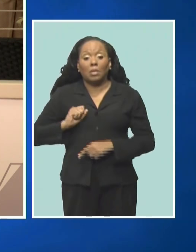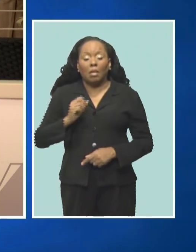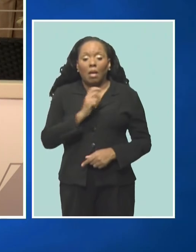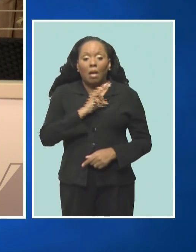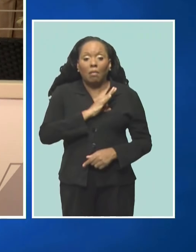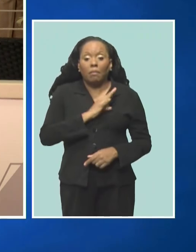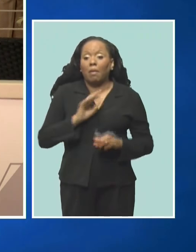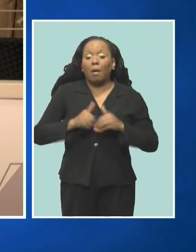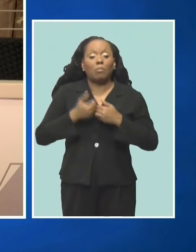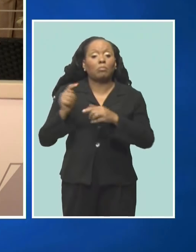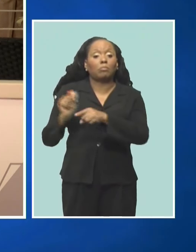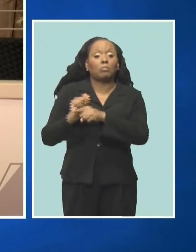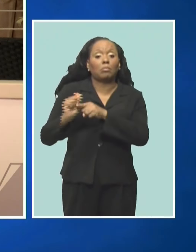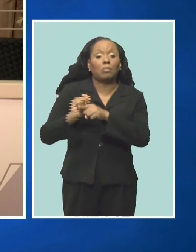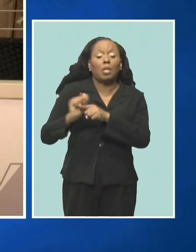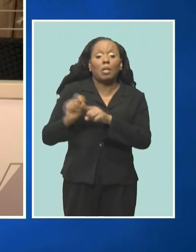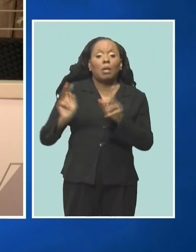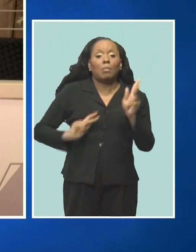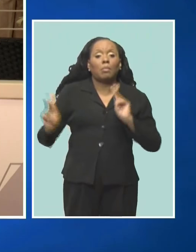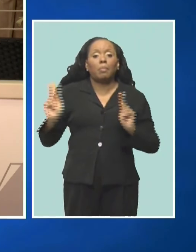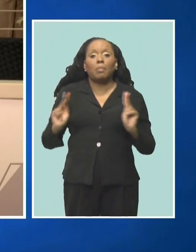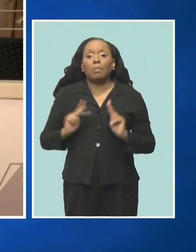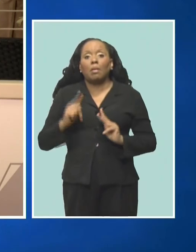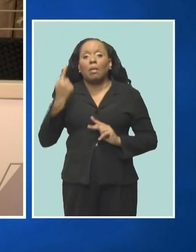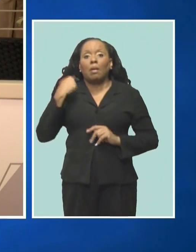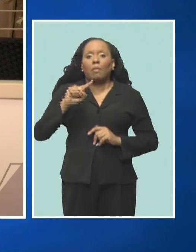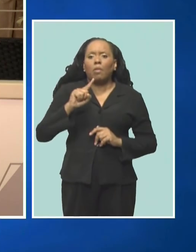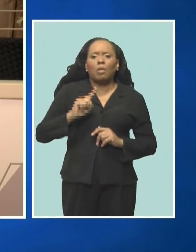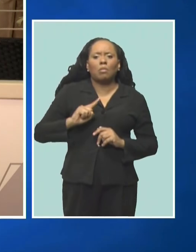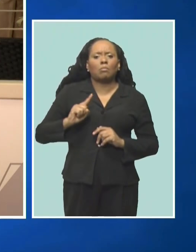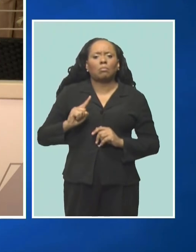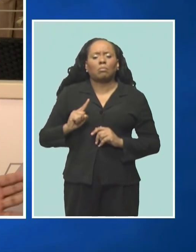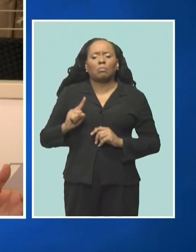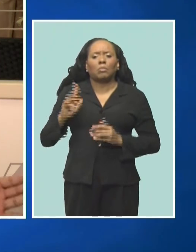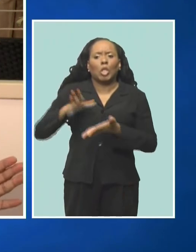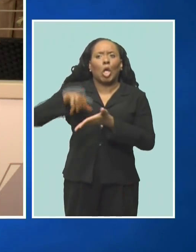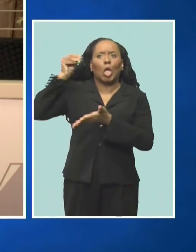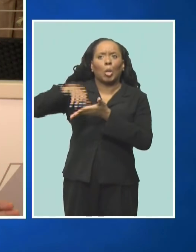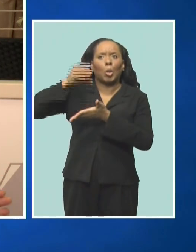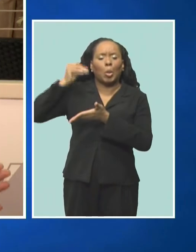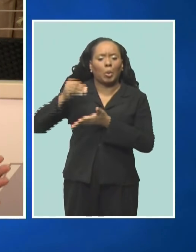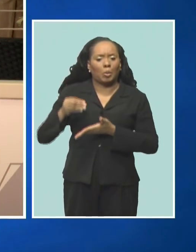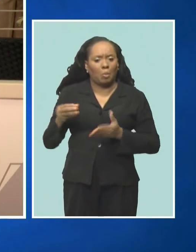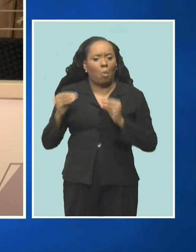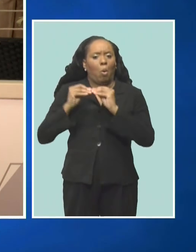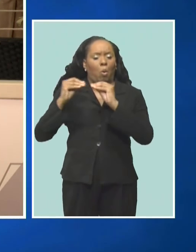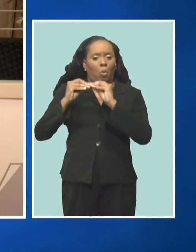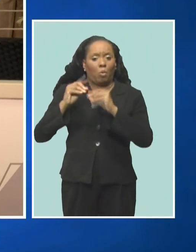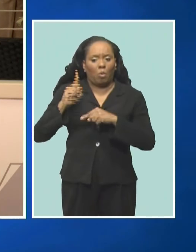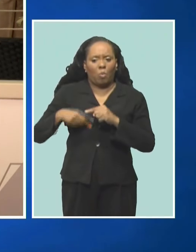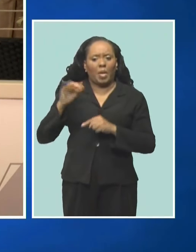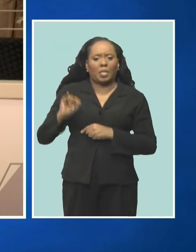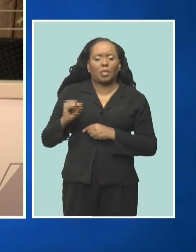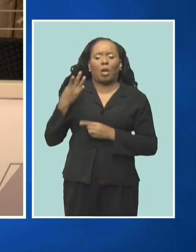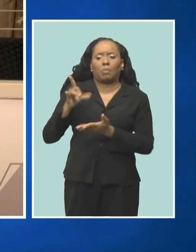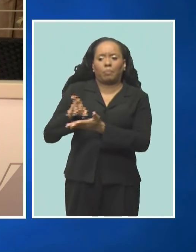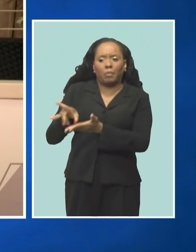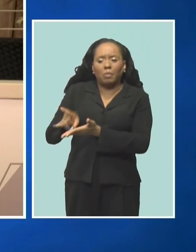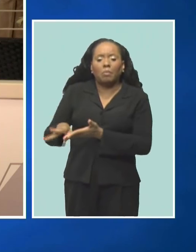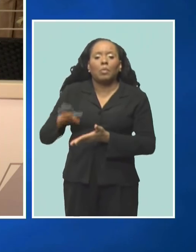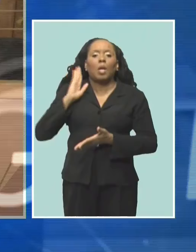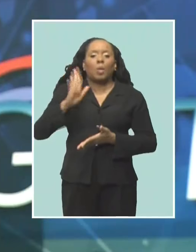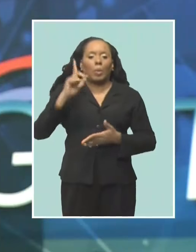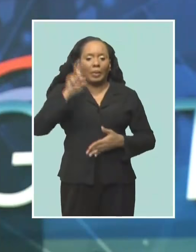people, train the people of Barbados to meet the needs going forward, because once those jobs go away, you're going to have new jobs that are needed.